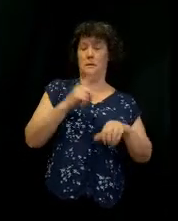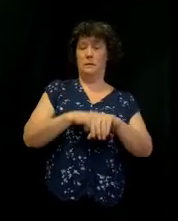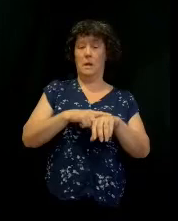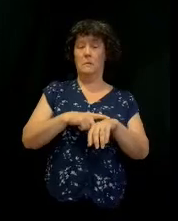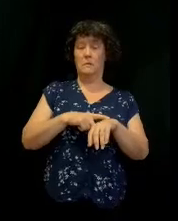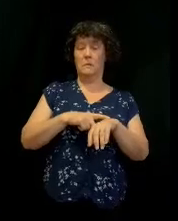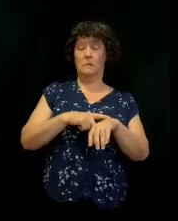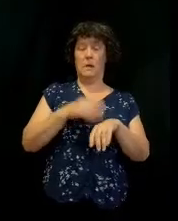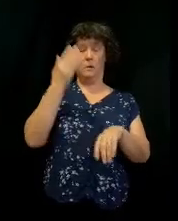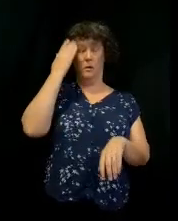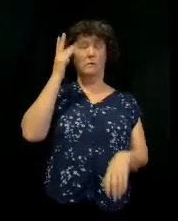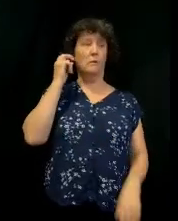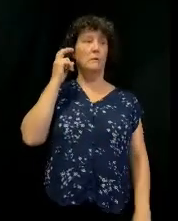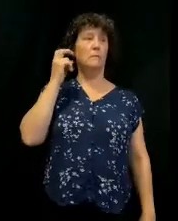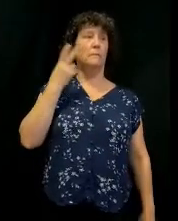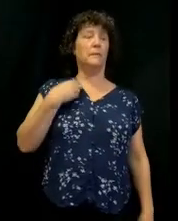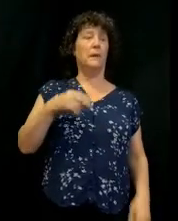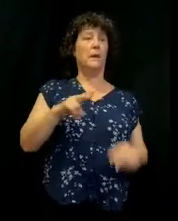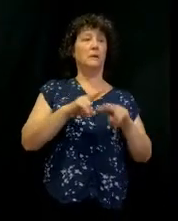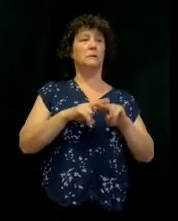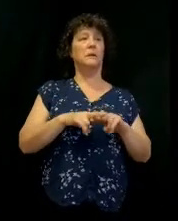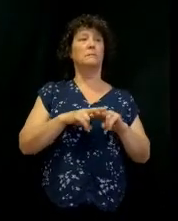that. But I've sat right here.